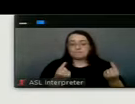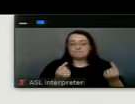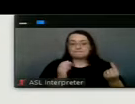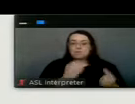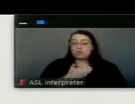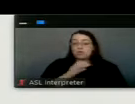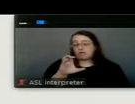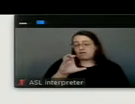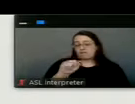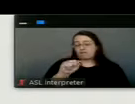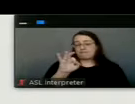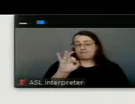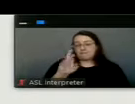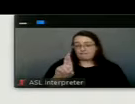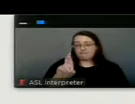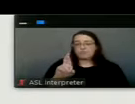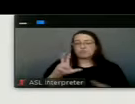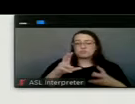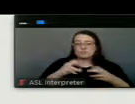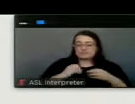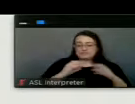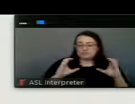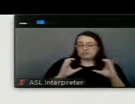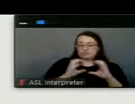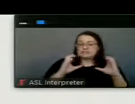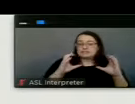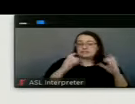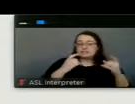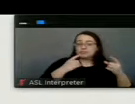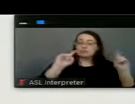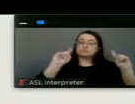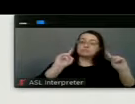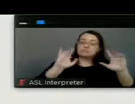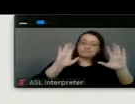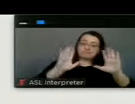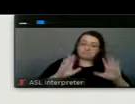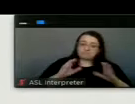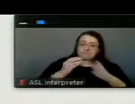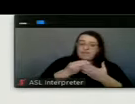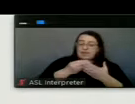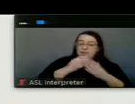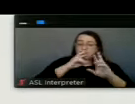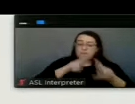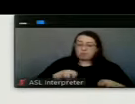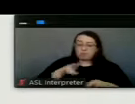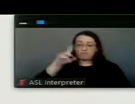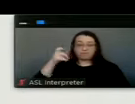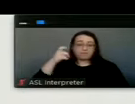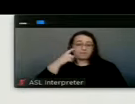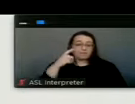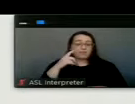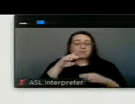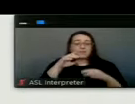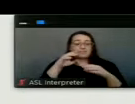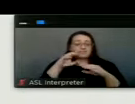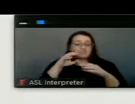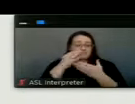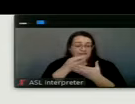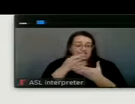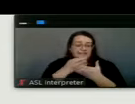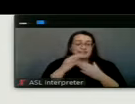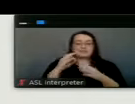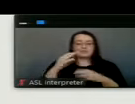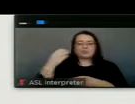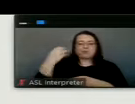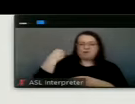receives the Certificate of Achievement in Excellence in Financial Reporting from the Government Finance Officers Association,